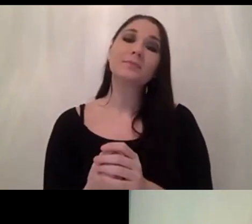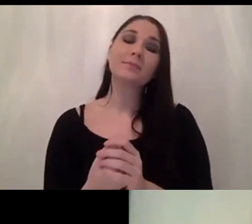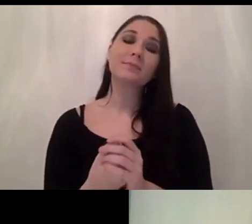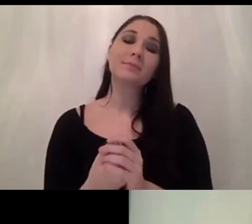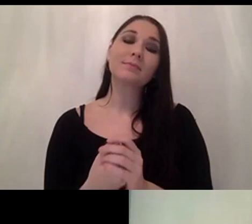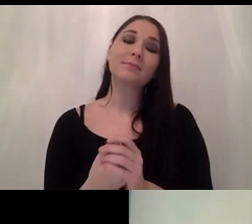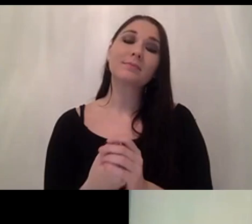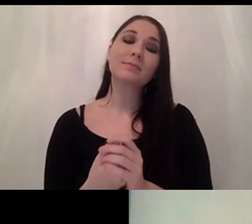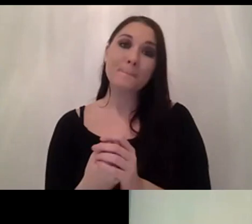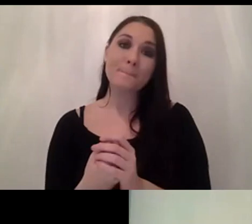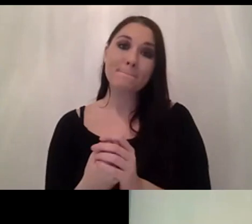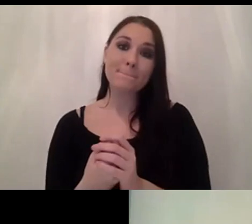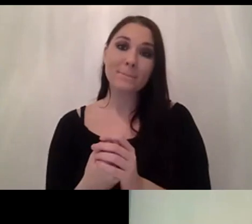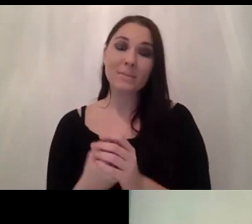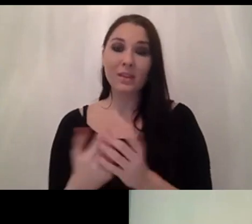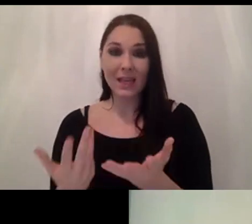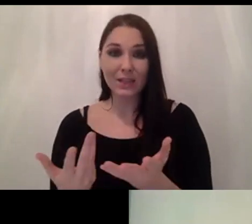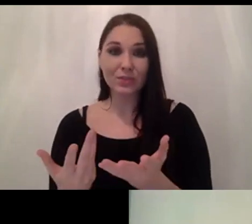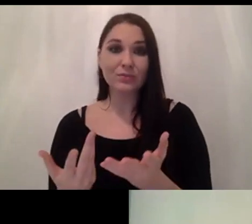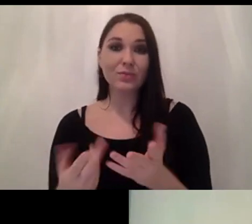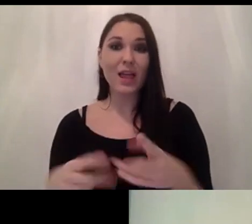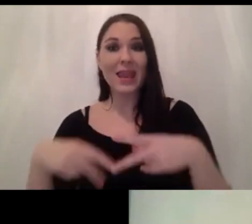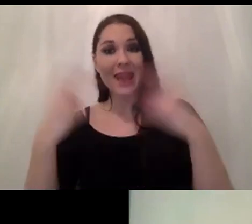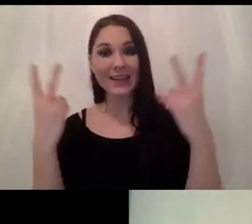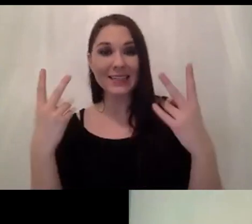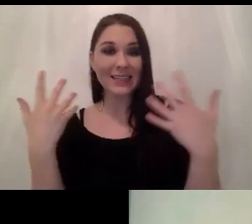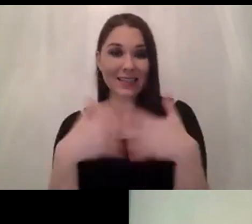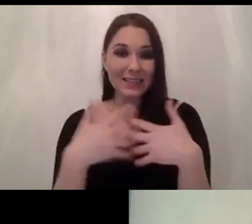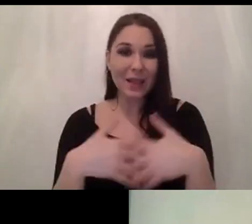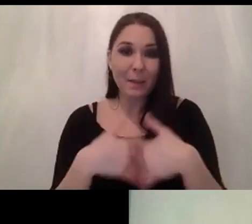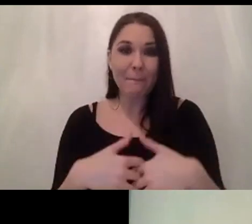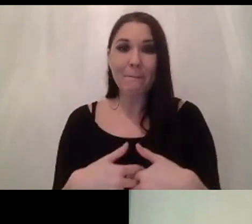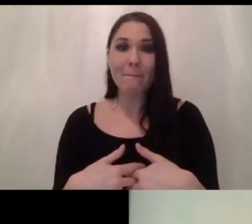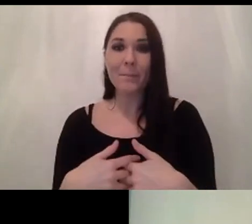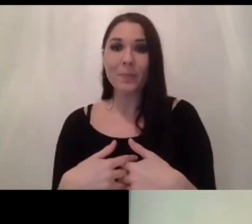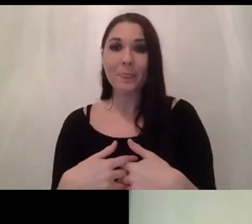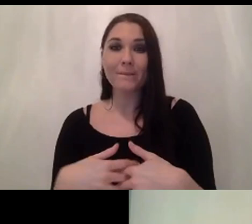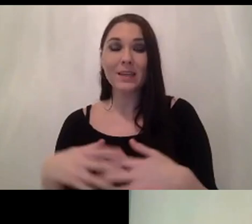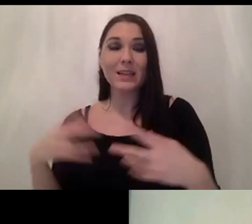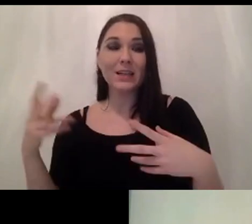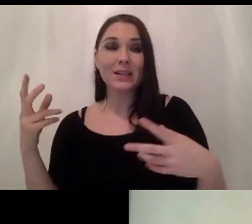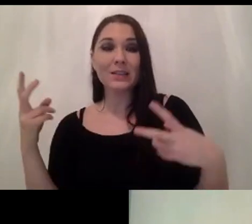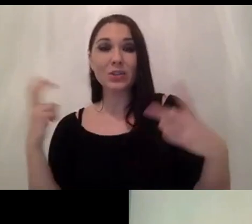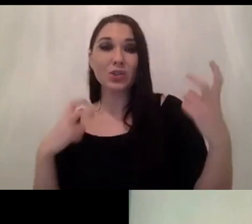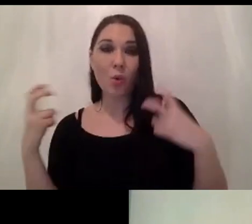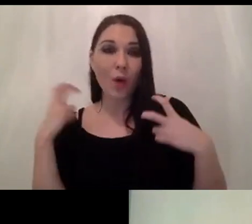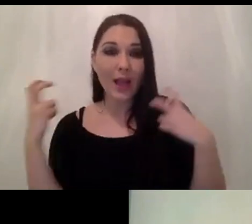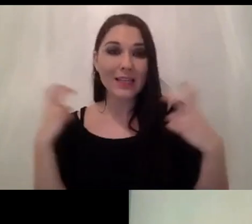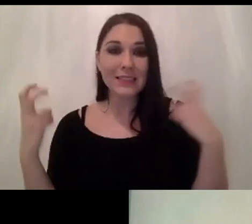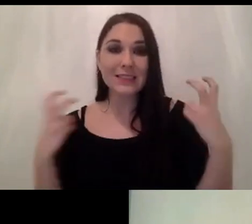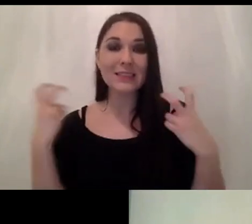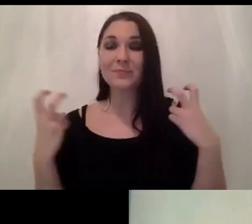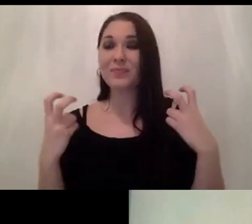your lightning system in terms of uh noise is everything you can imagine